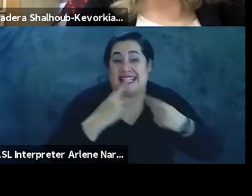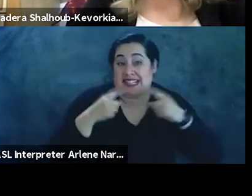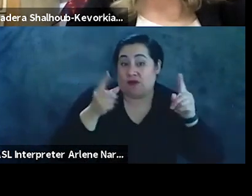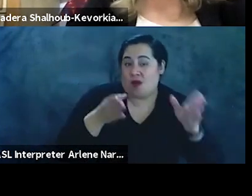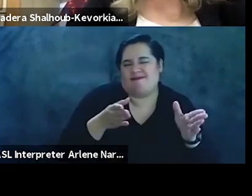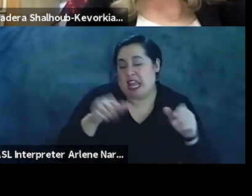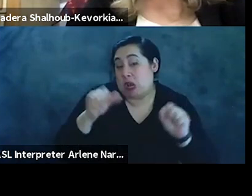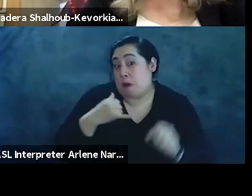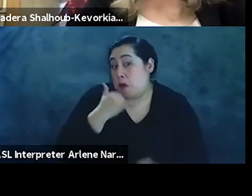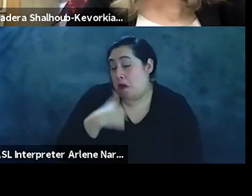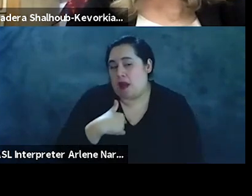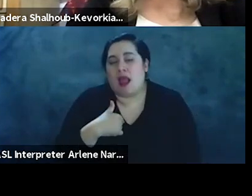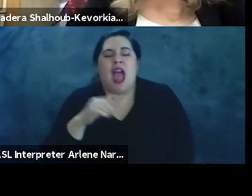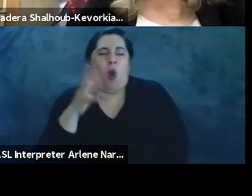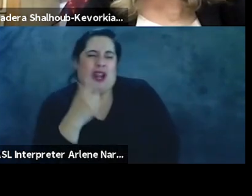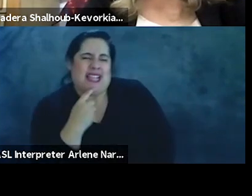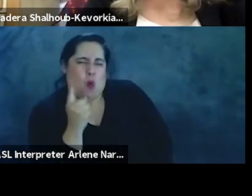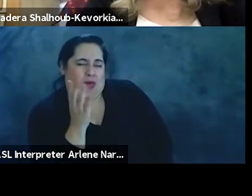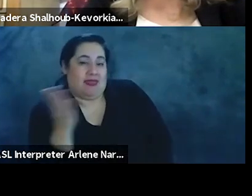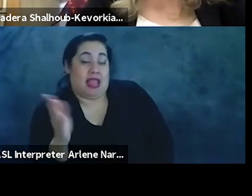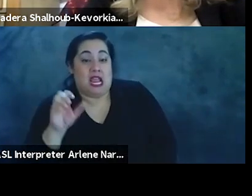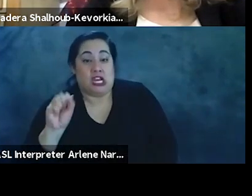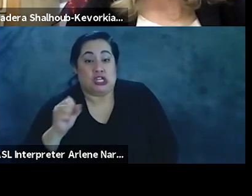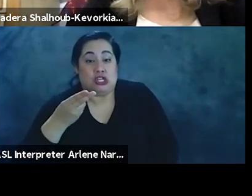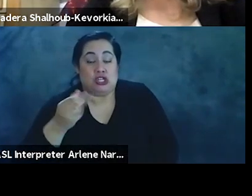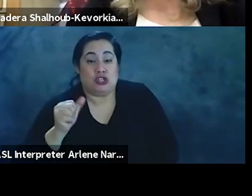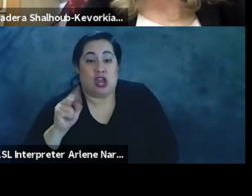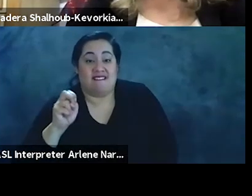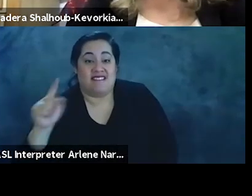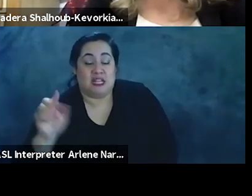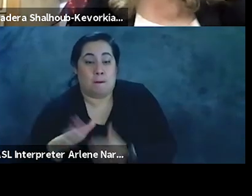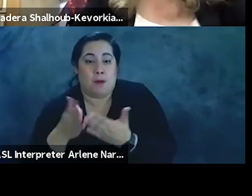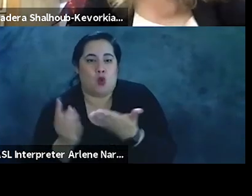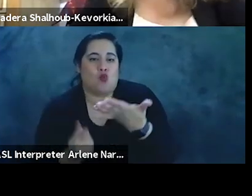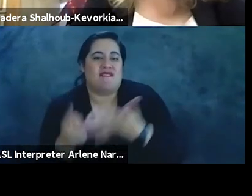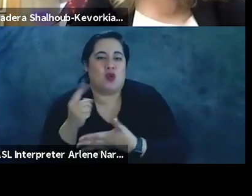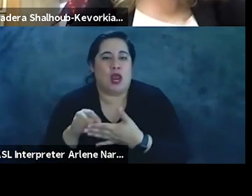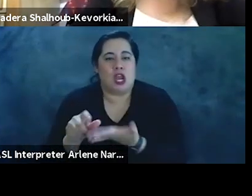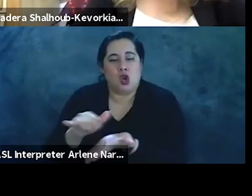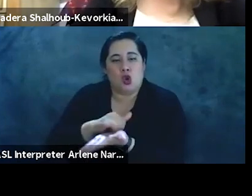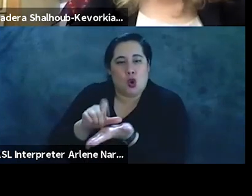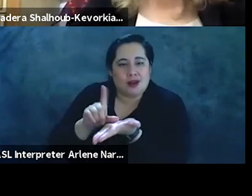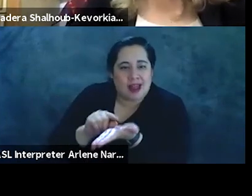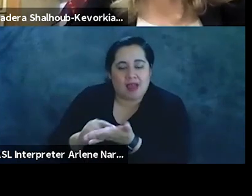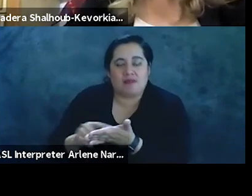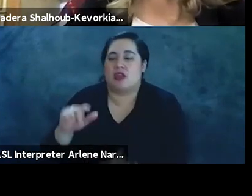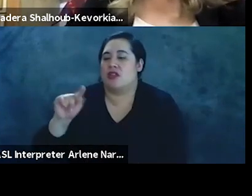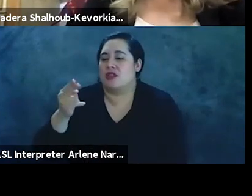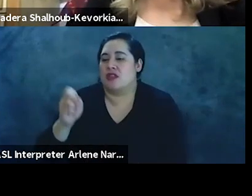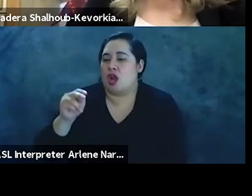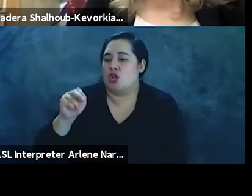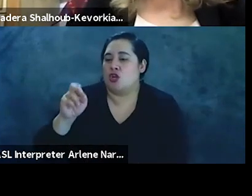shavit's book was reviewed in the new yorker in the new york review of books in the new york times as the most